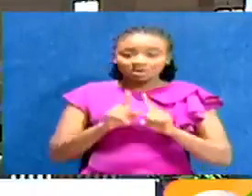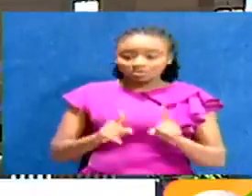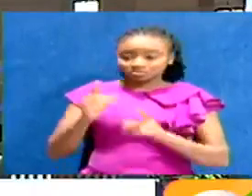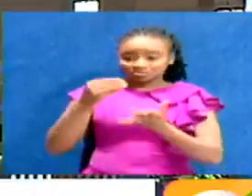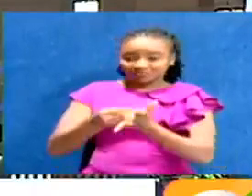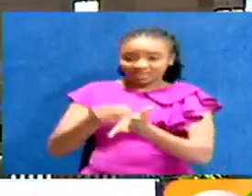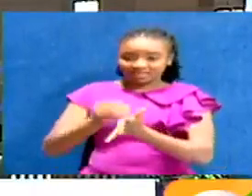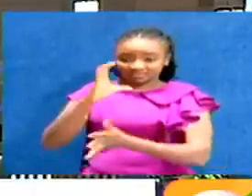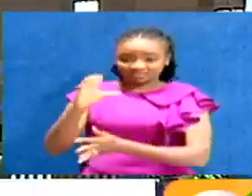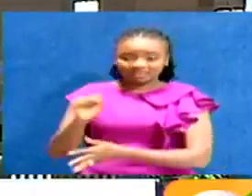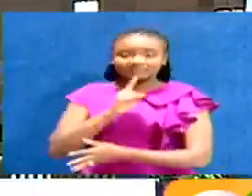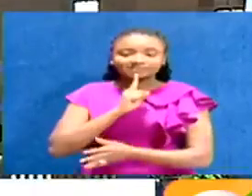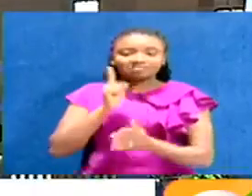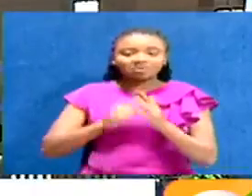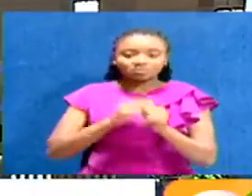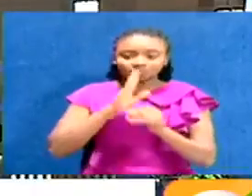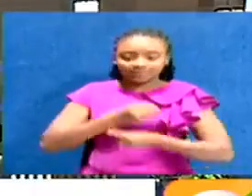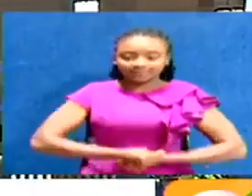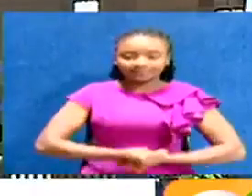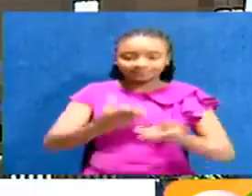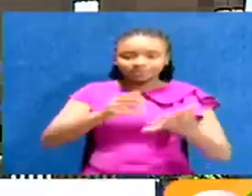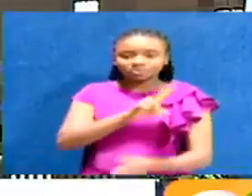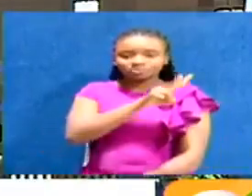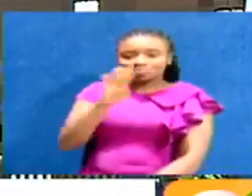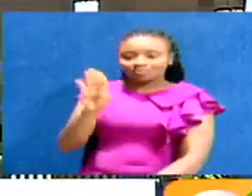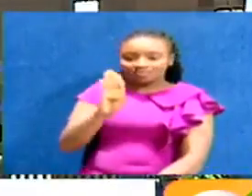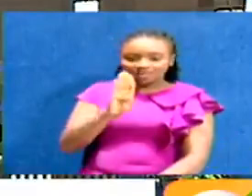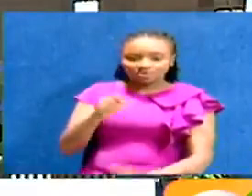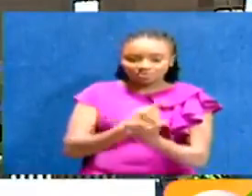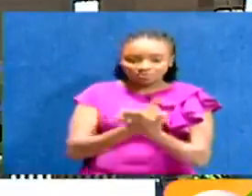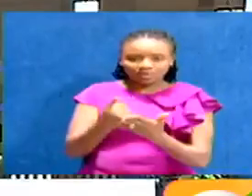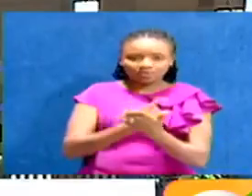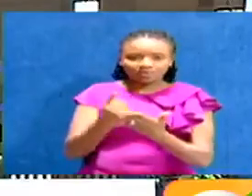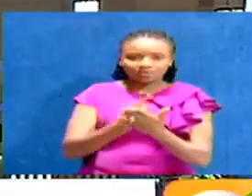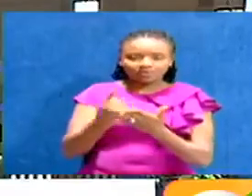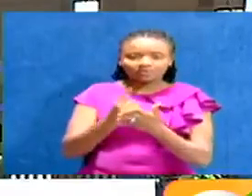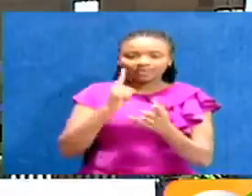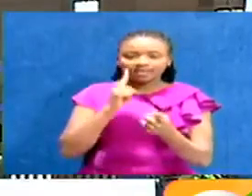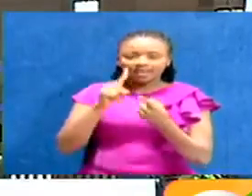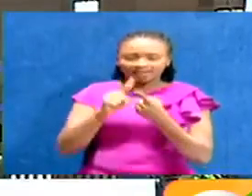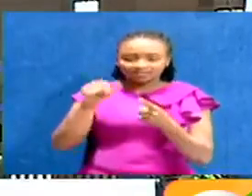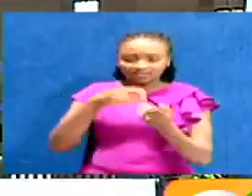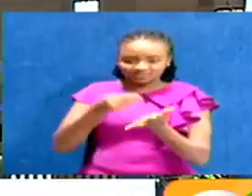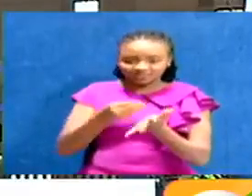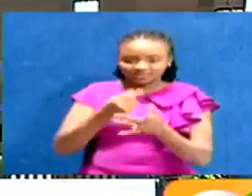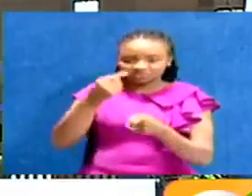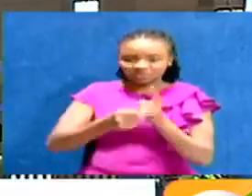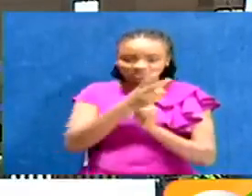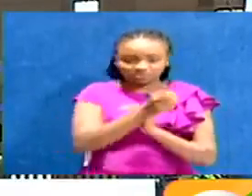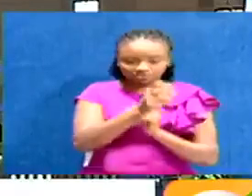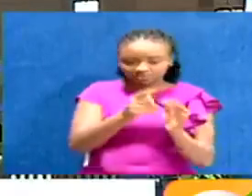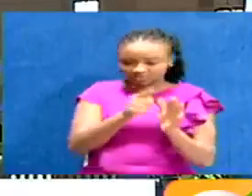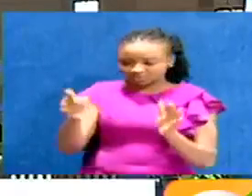had earlier promised to release at least 2 billion Kenya shillings every week until the end of this financial year 2020